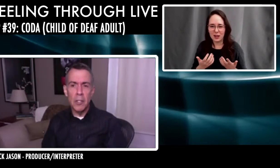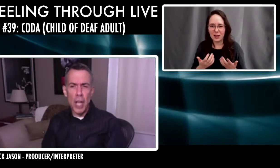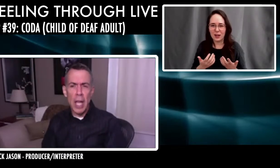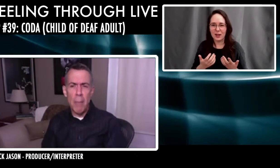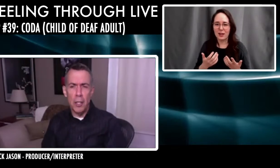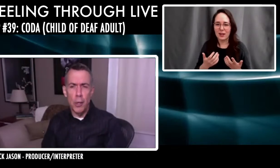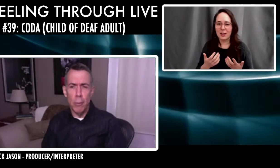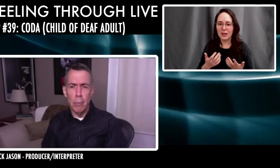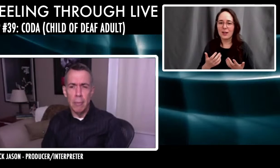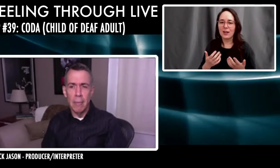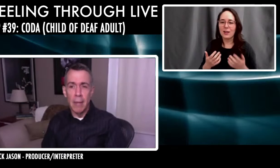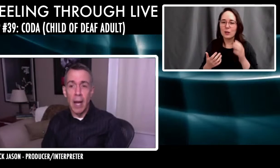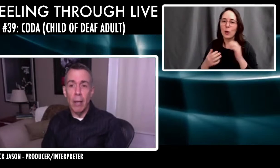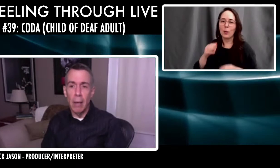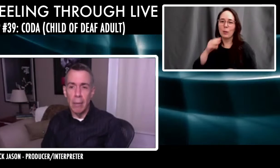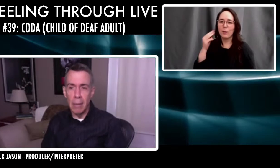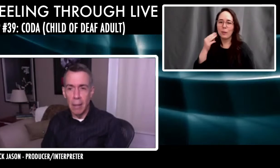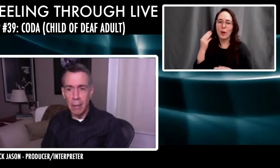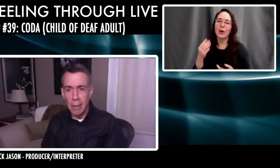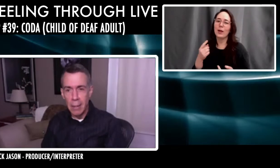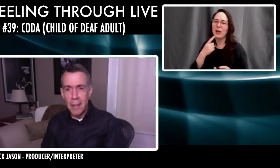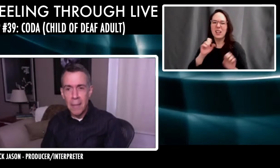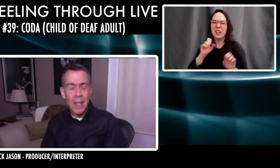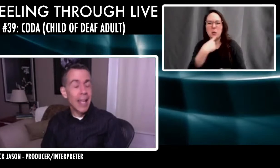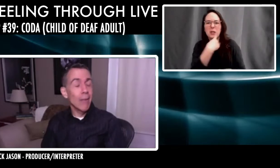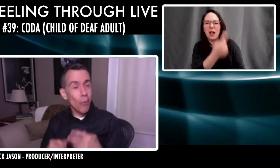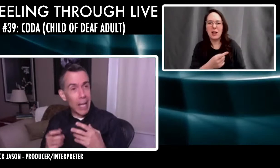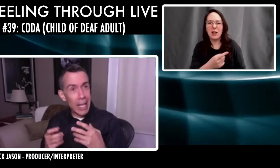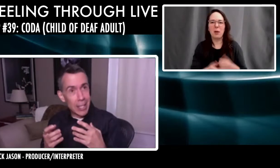him shame on you? And I'm like, oh my God.